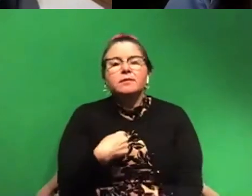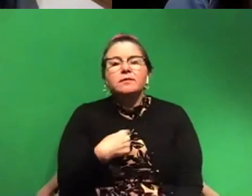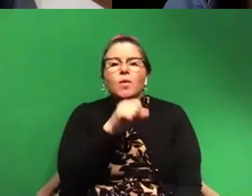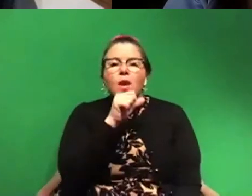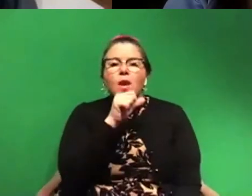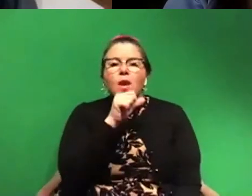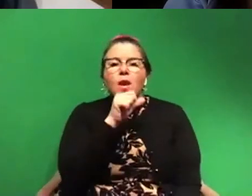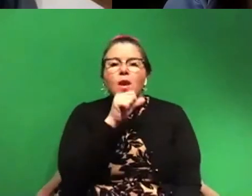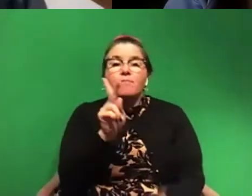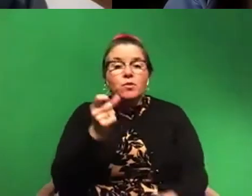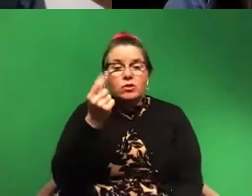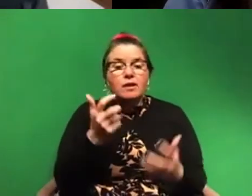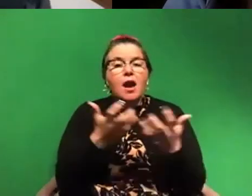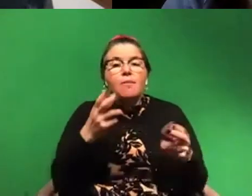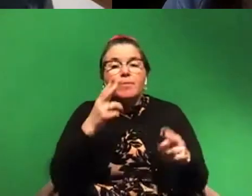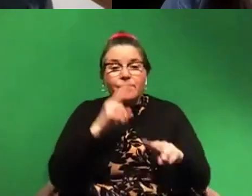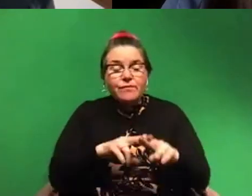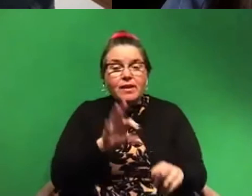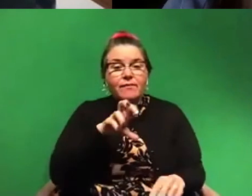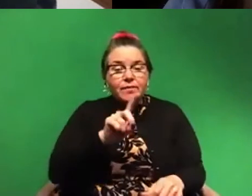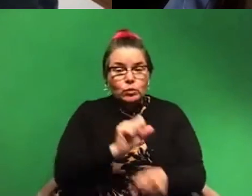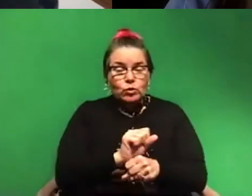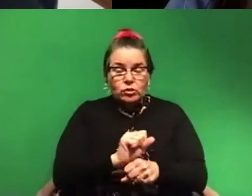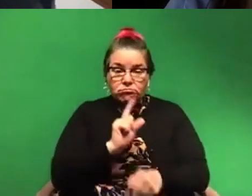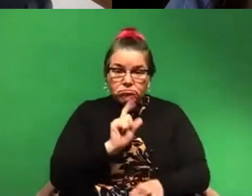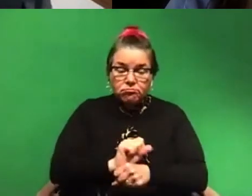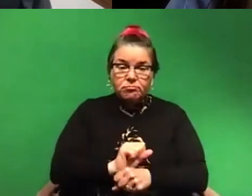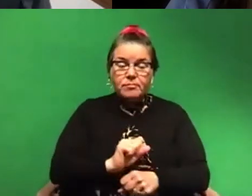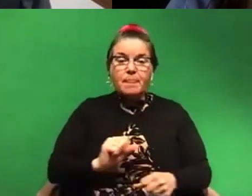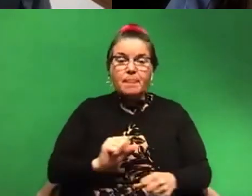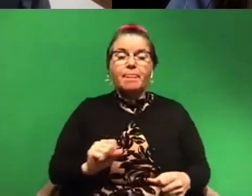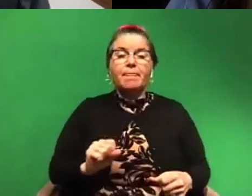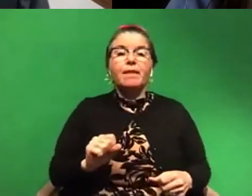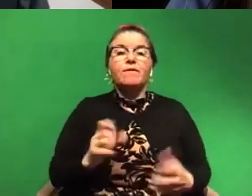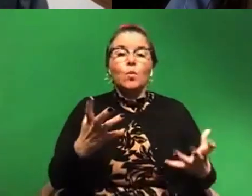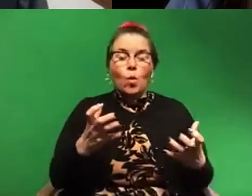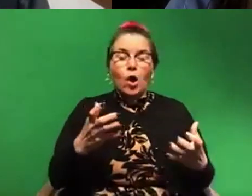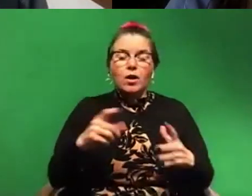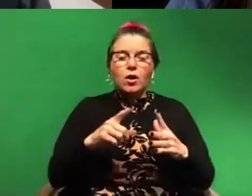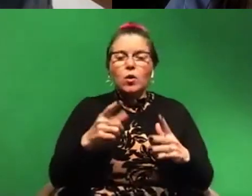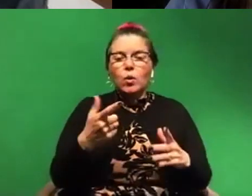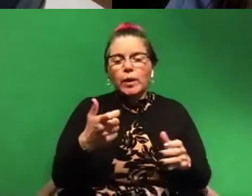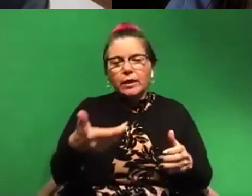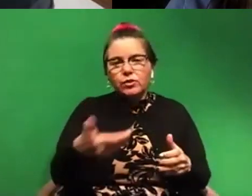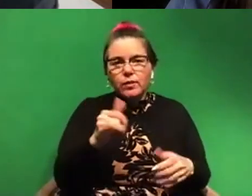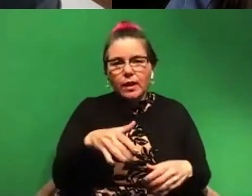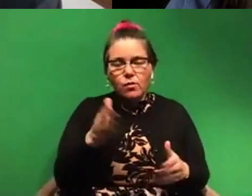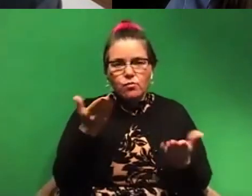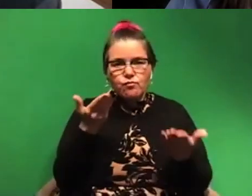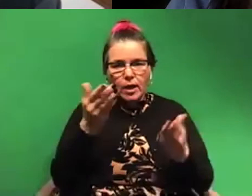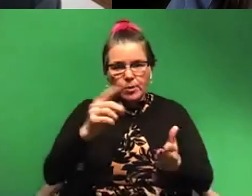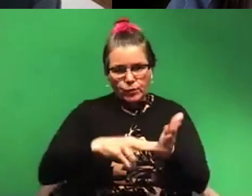how much fun field work is. And if you want a quick introduction to that, I would recommend read this book,